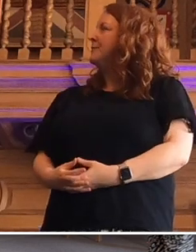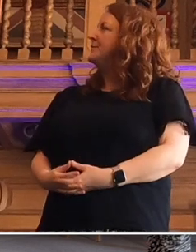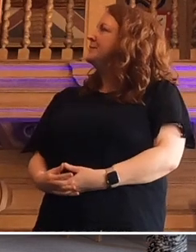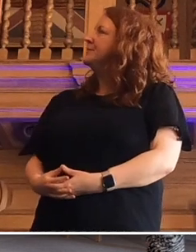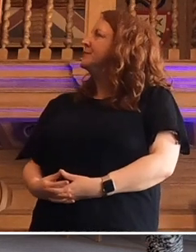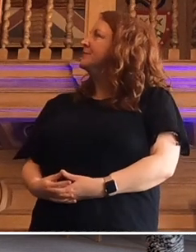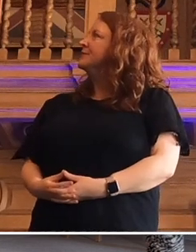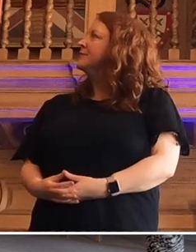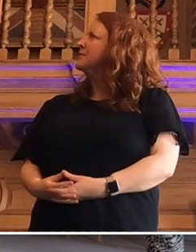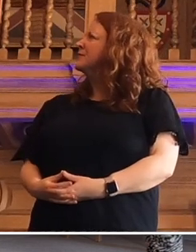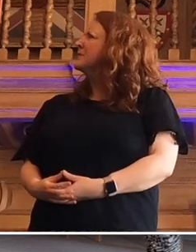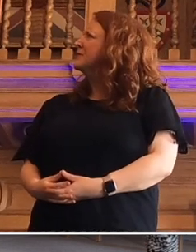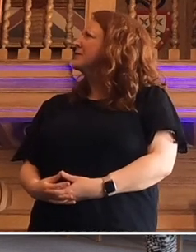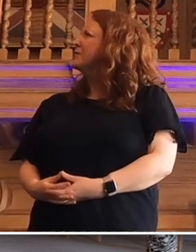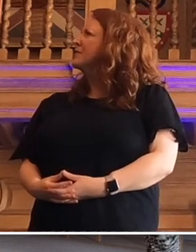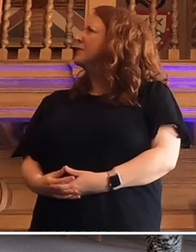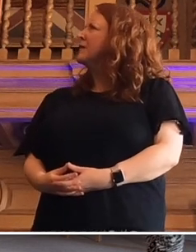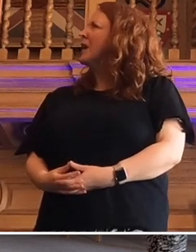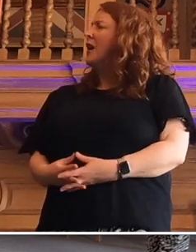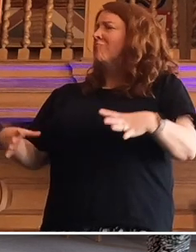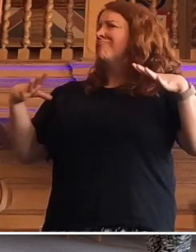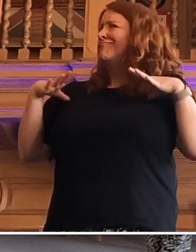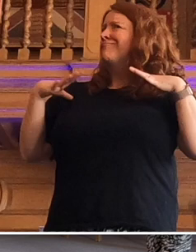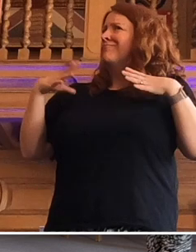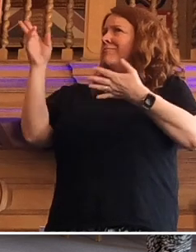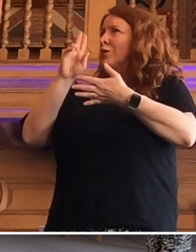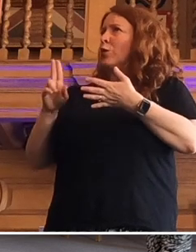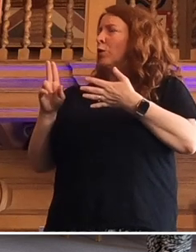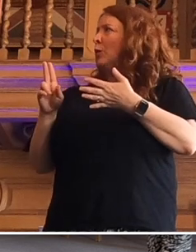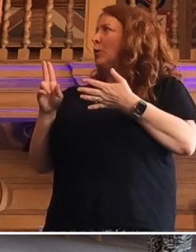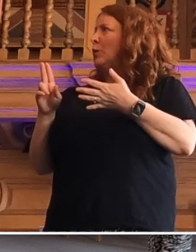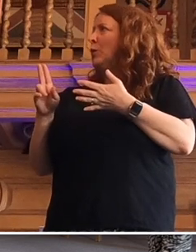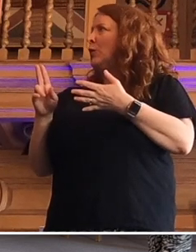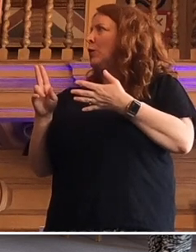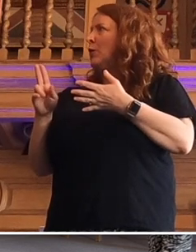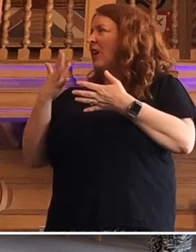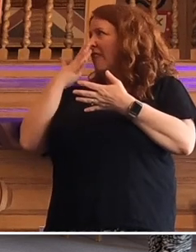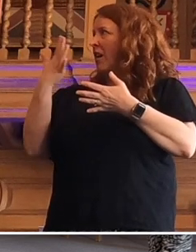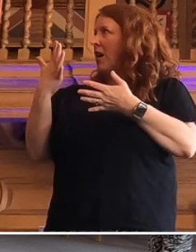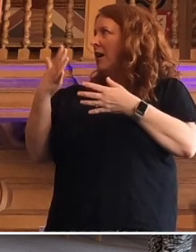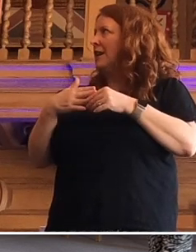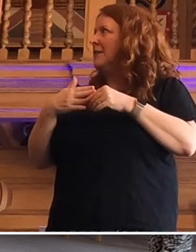School readiness. Percent of children achieving a good level of development at age 5.